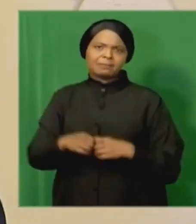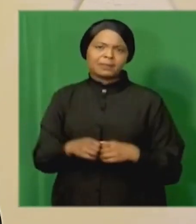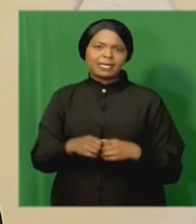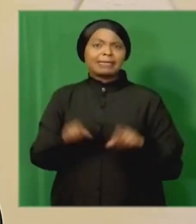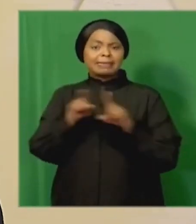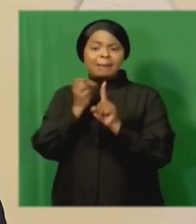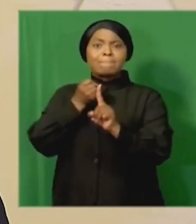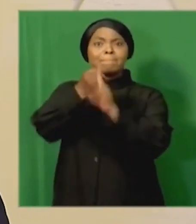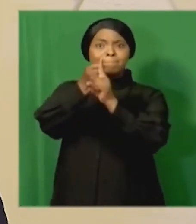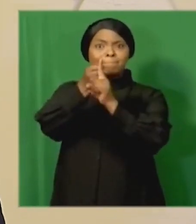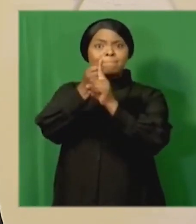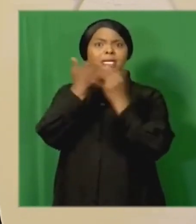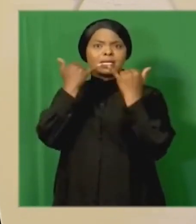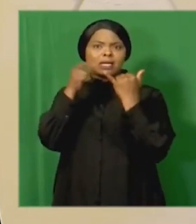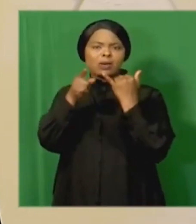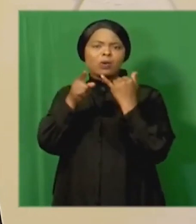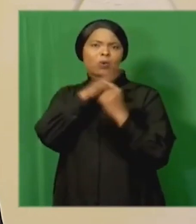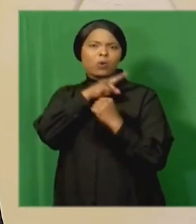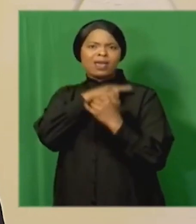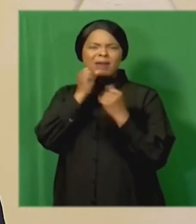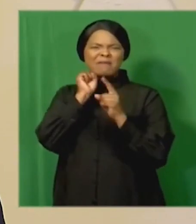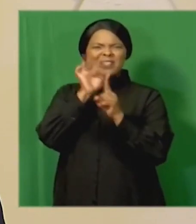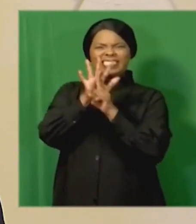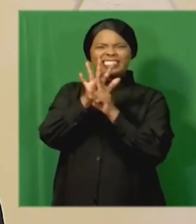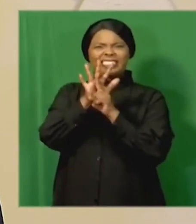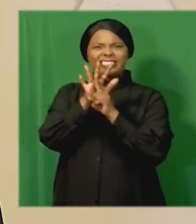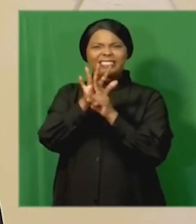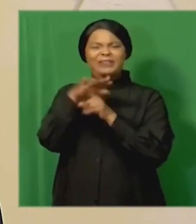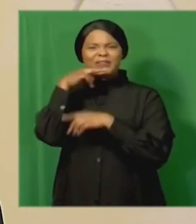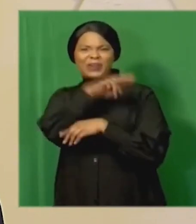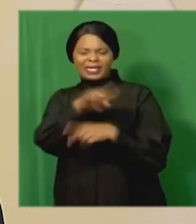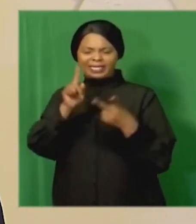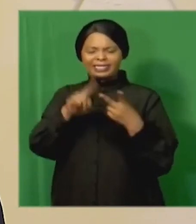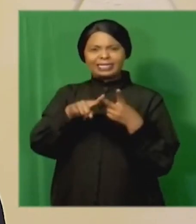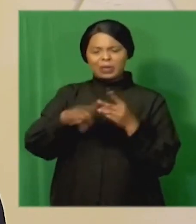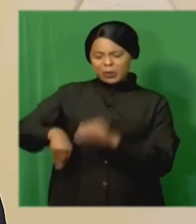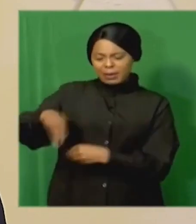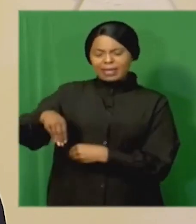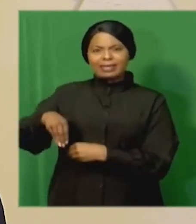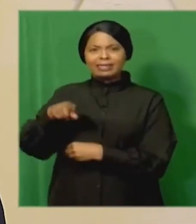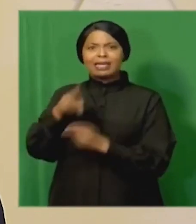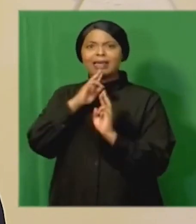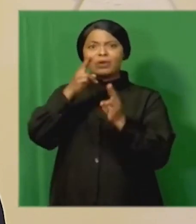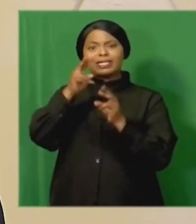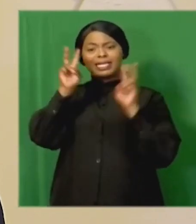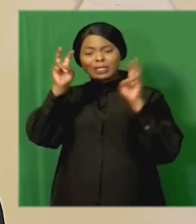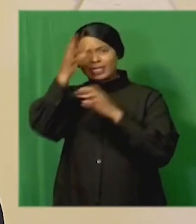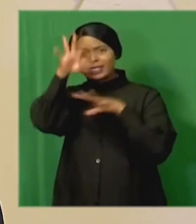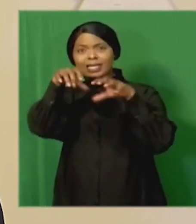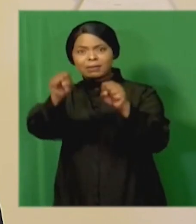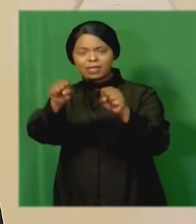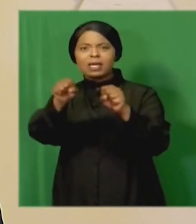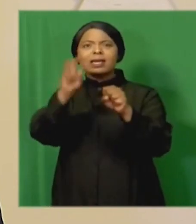that fraud and corruption had in our country, the response to State Capture must be